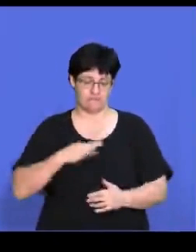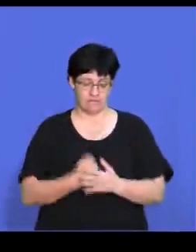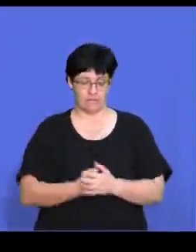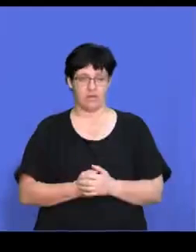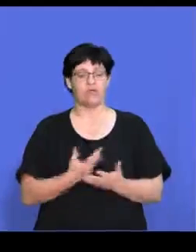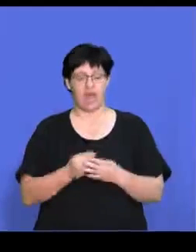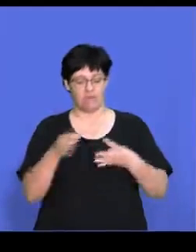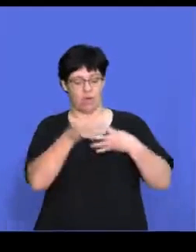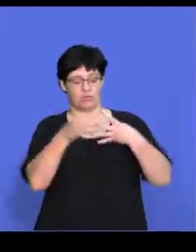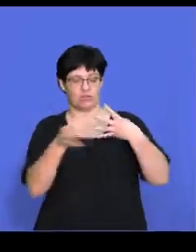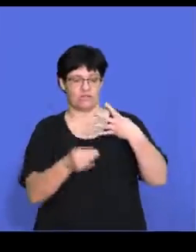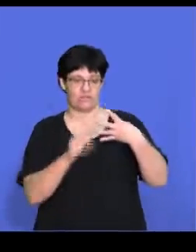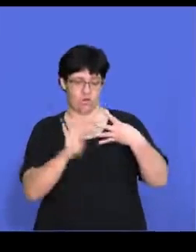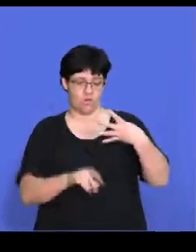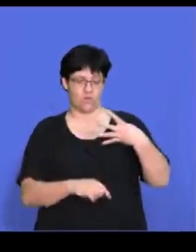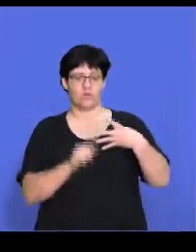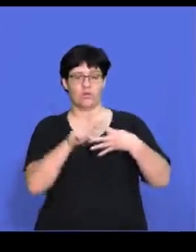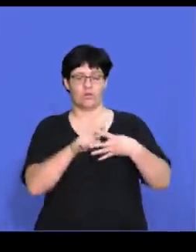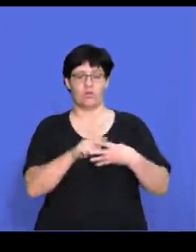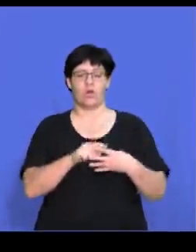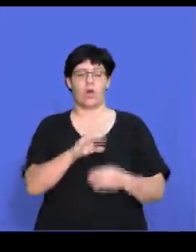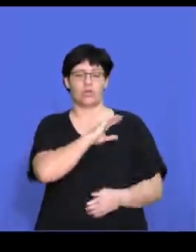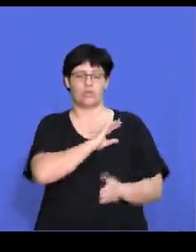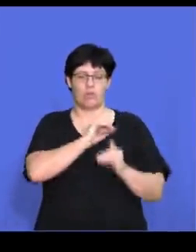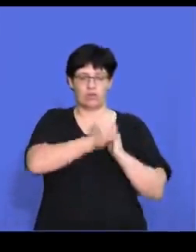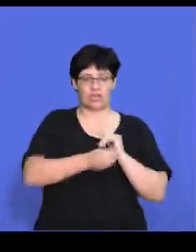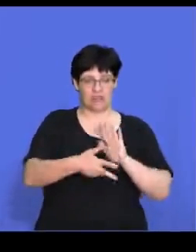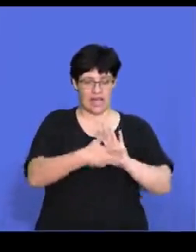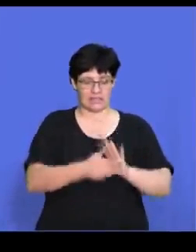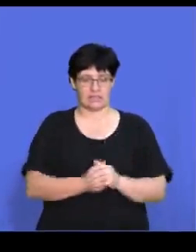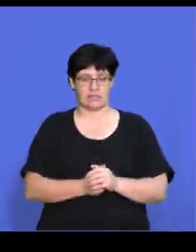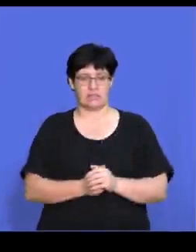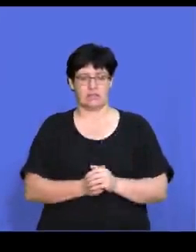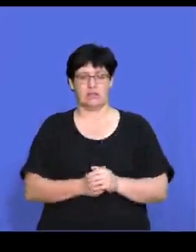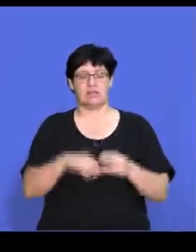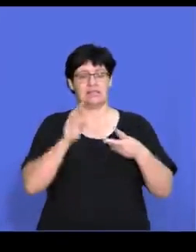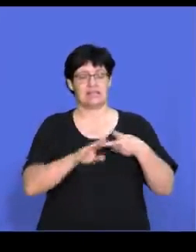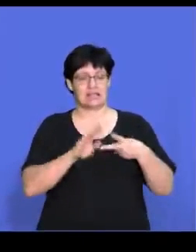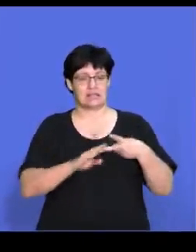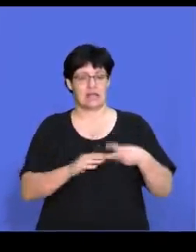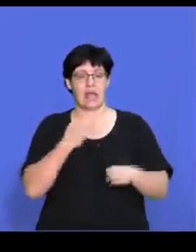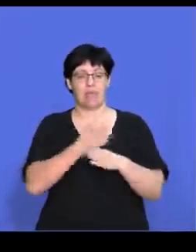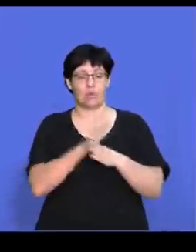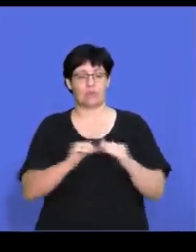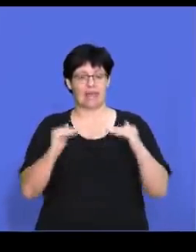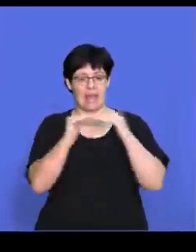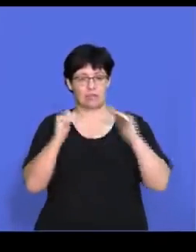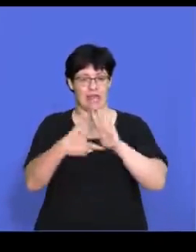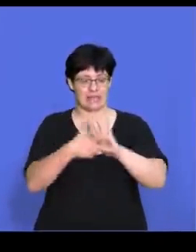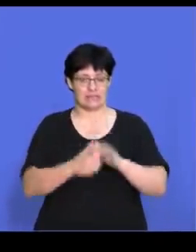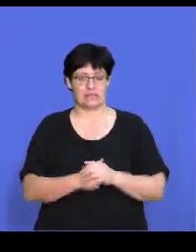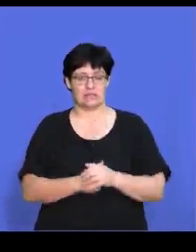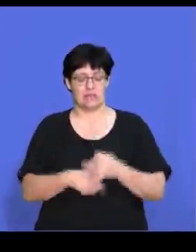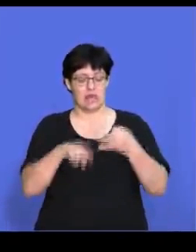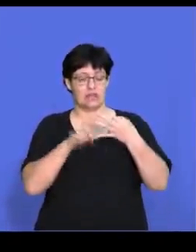All right, so we've got, uh, we've got four options. The first one is the Consumer Protection Act. Uh, second option is the